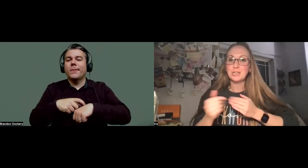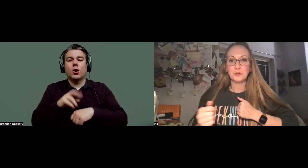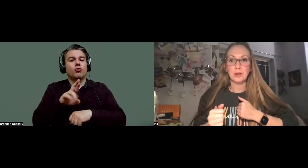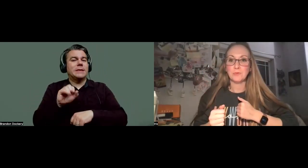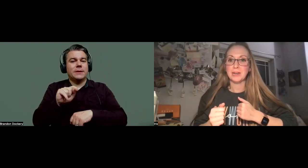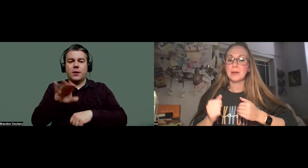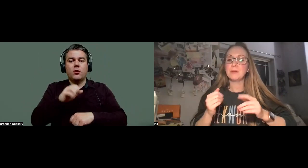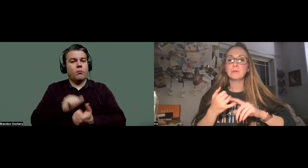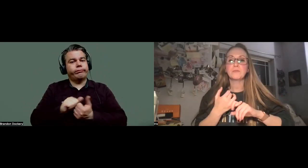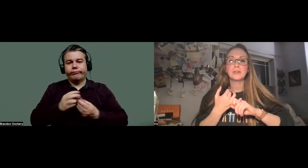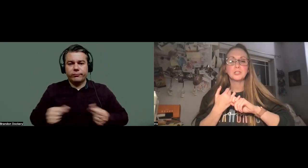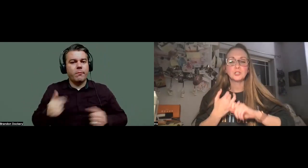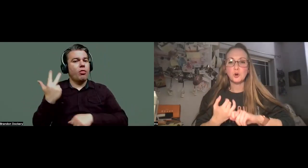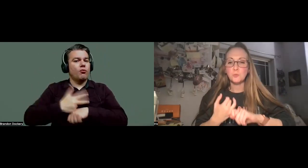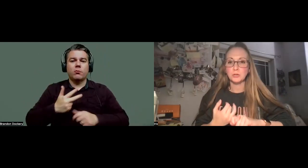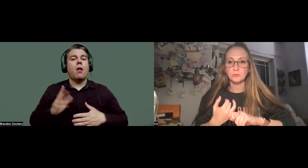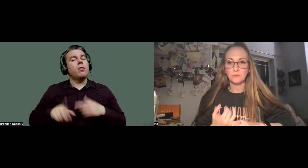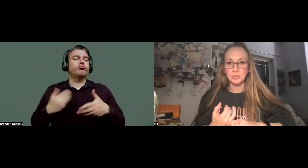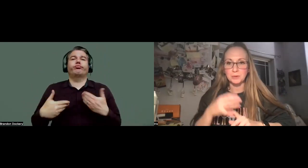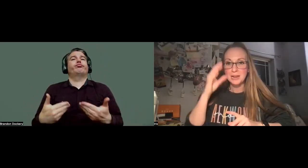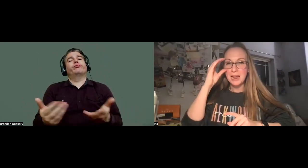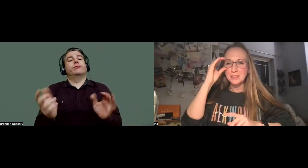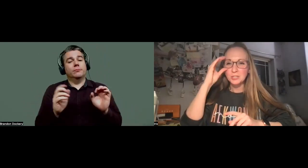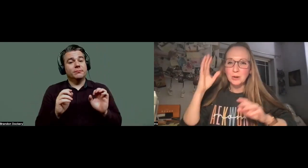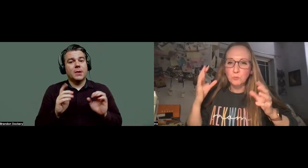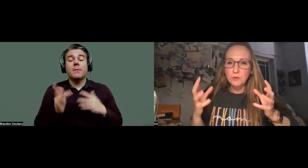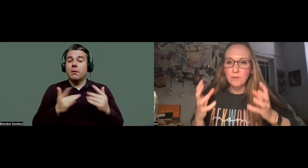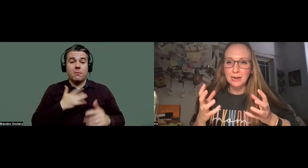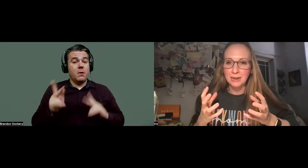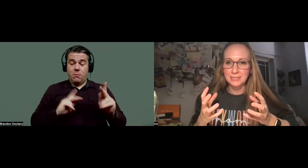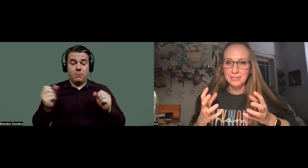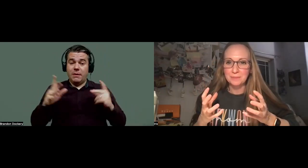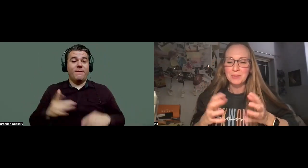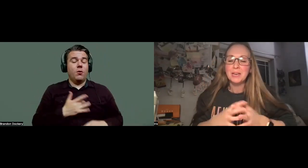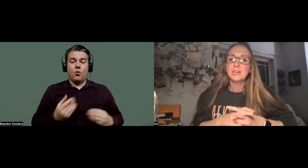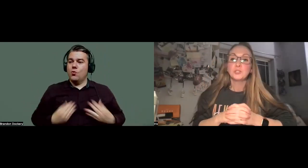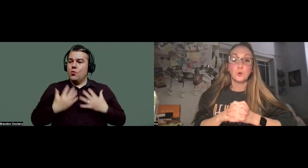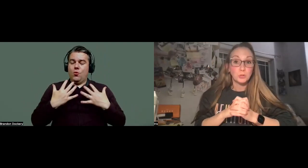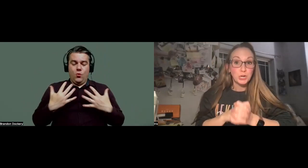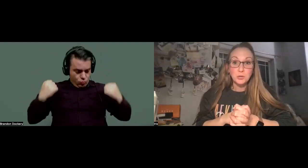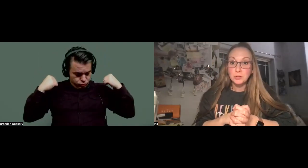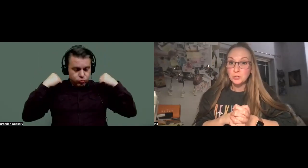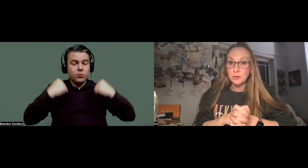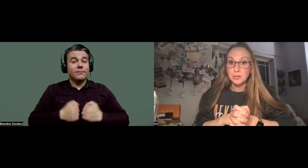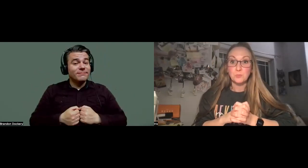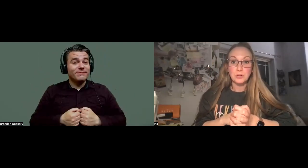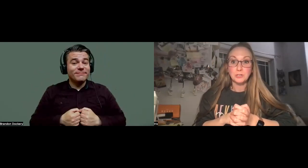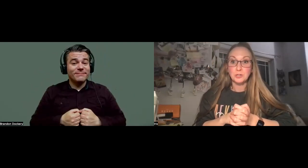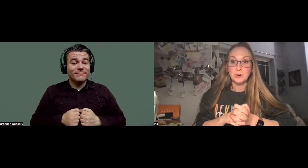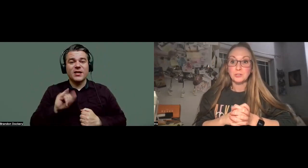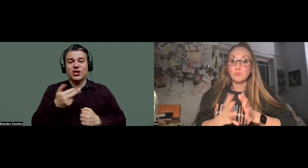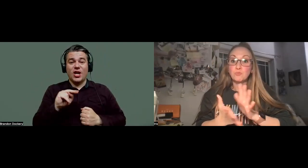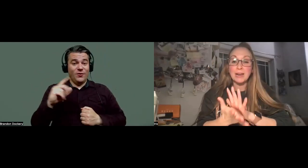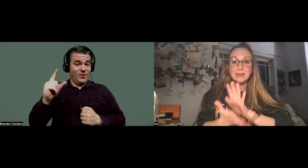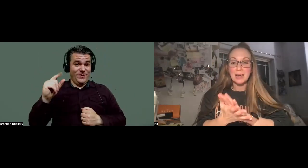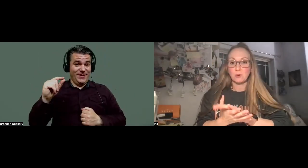and hit the ground running. And people are finding so much refreshment and just that revitalizing. So January 20th, we are